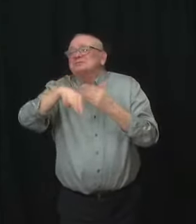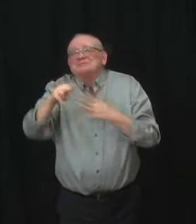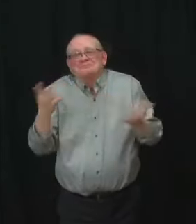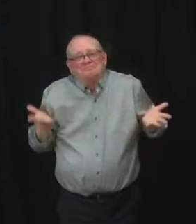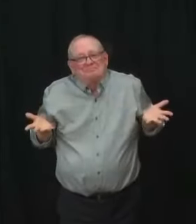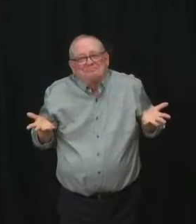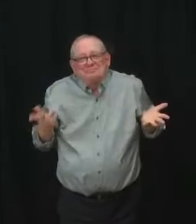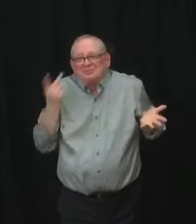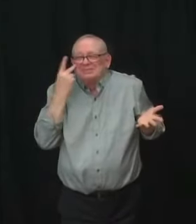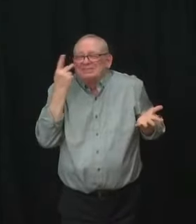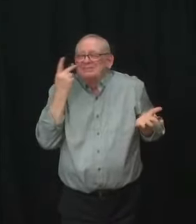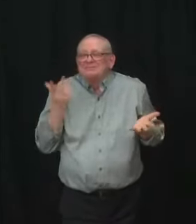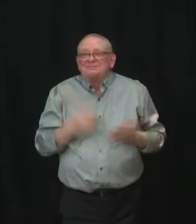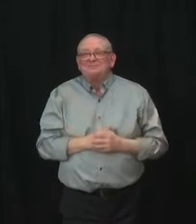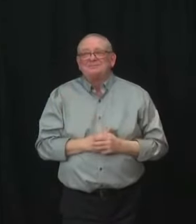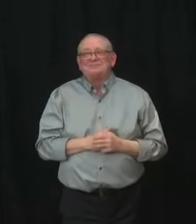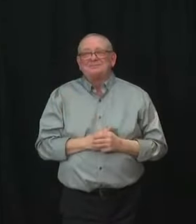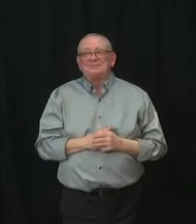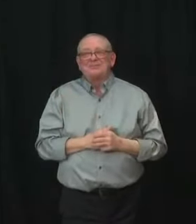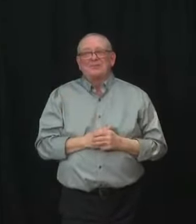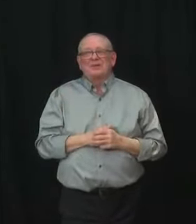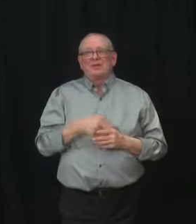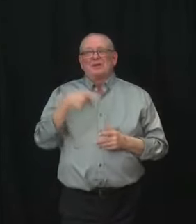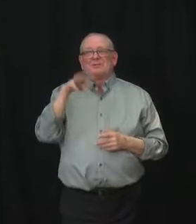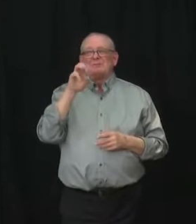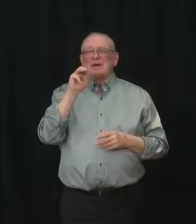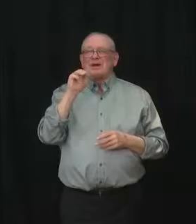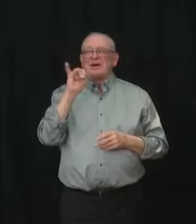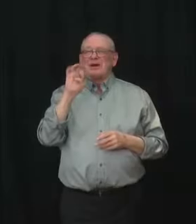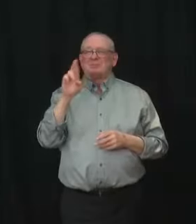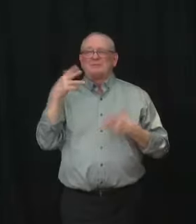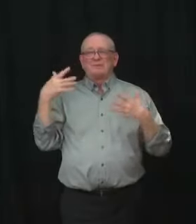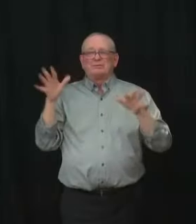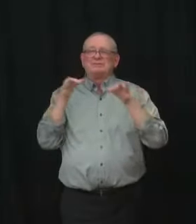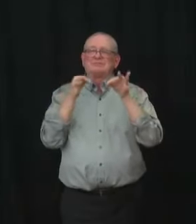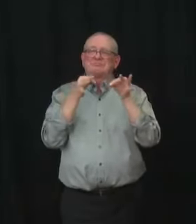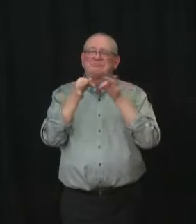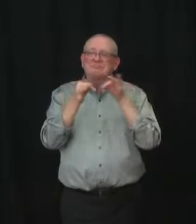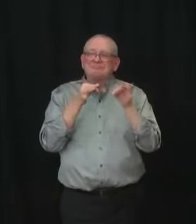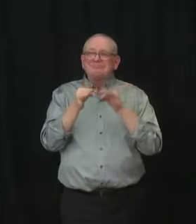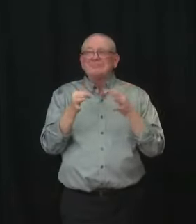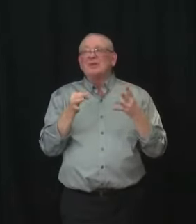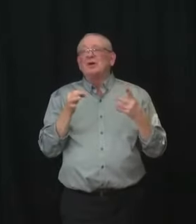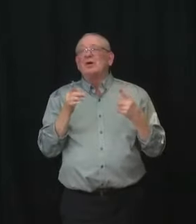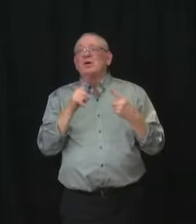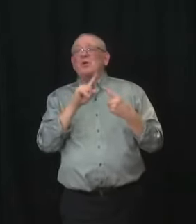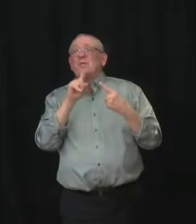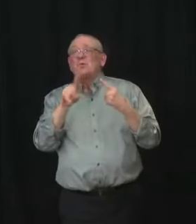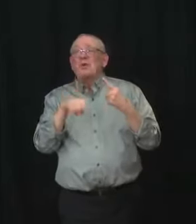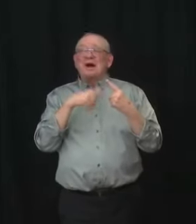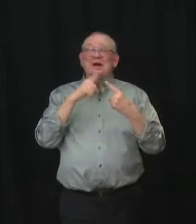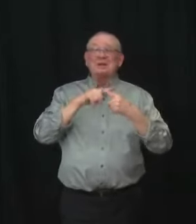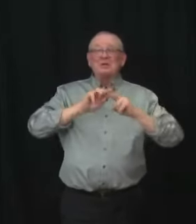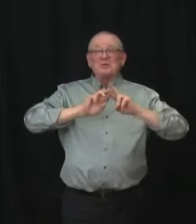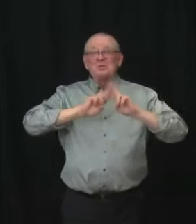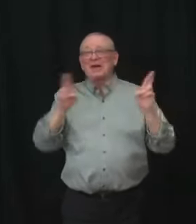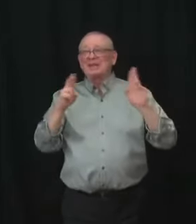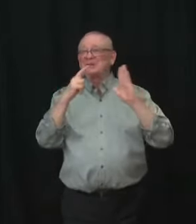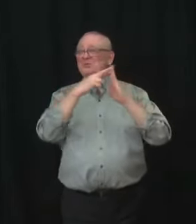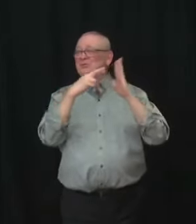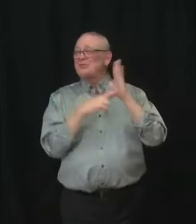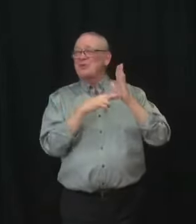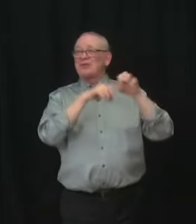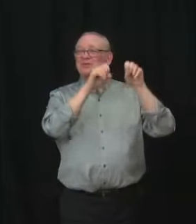Premier said this before, you know, you know, we can start looking at, uh, reducing restrictions, uh, once we see a sustained